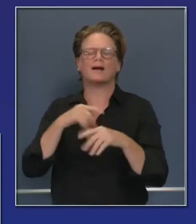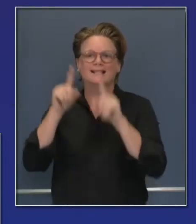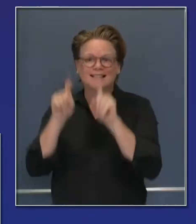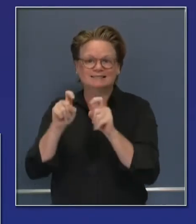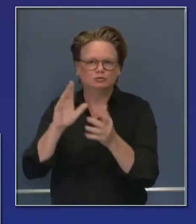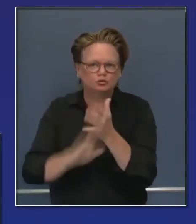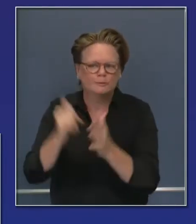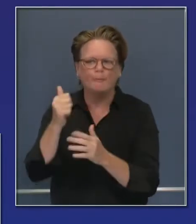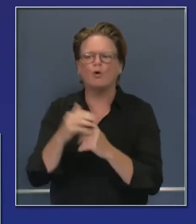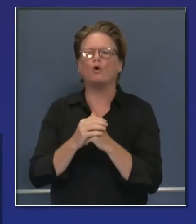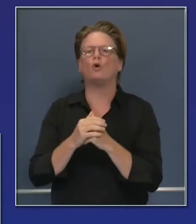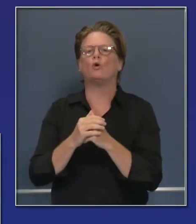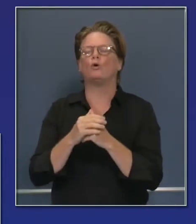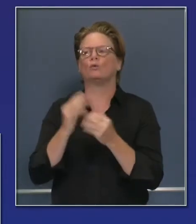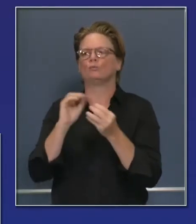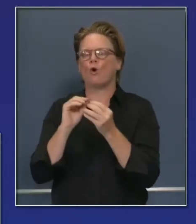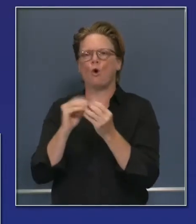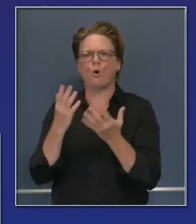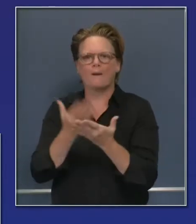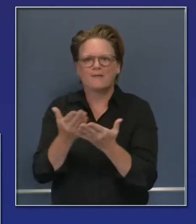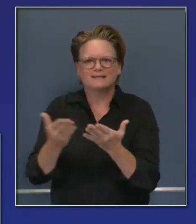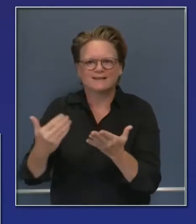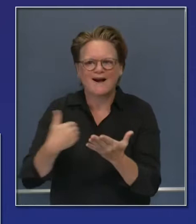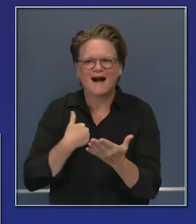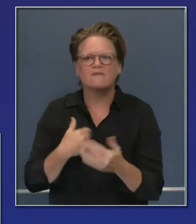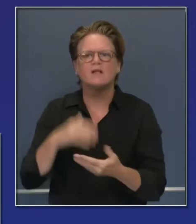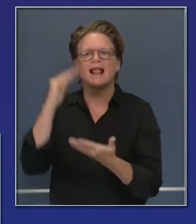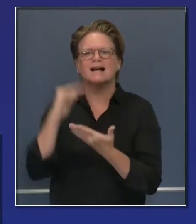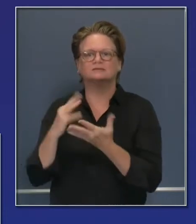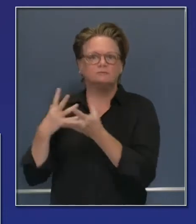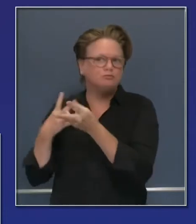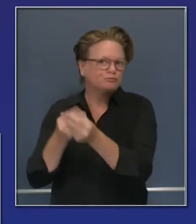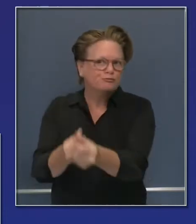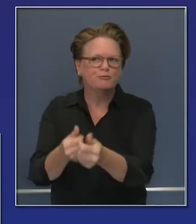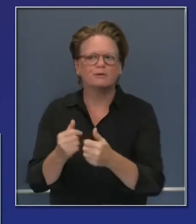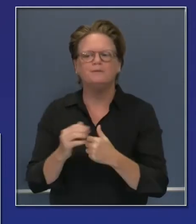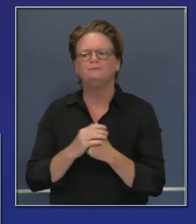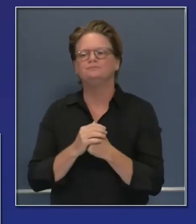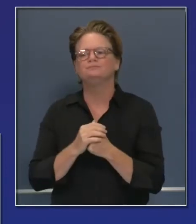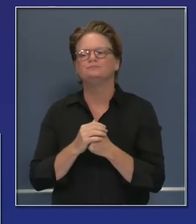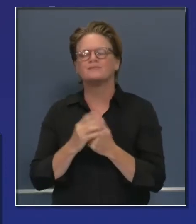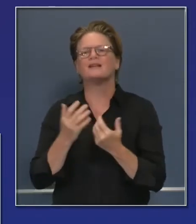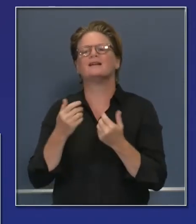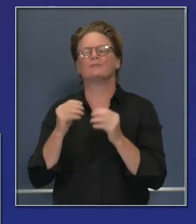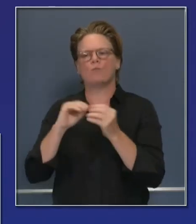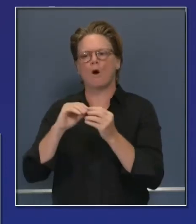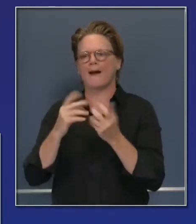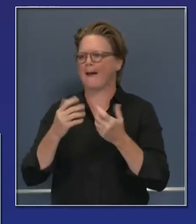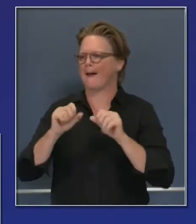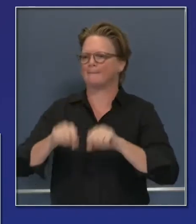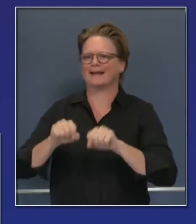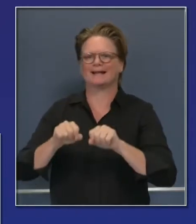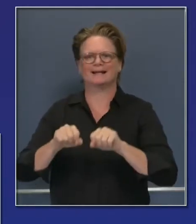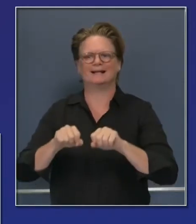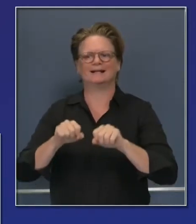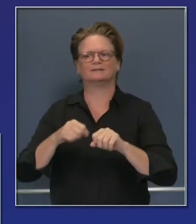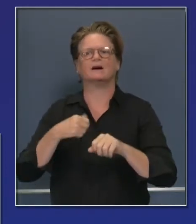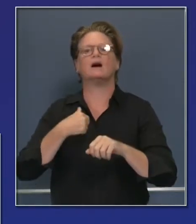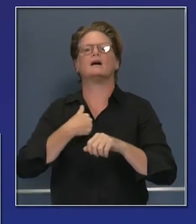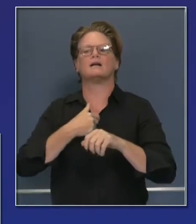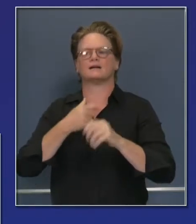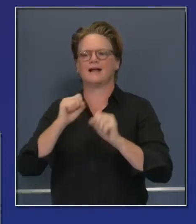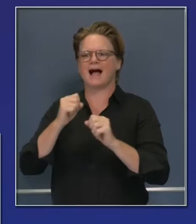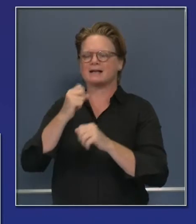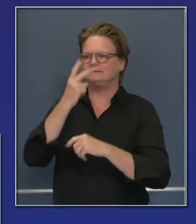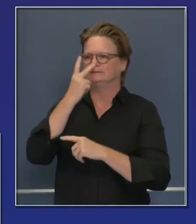this nation, that we will be able to use that market scalability to drive down costs across the spectrum